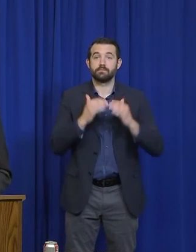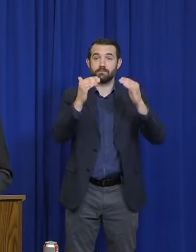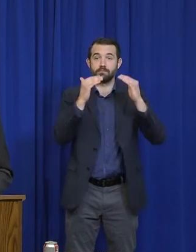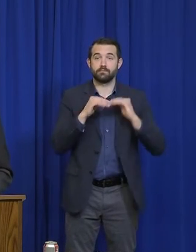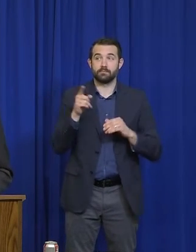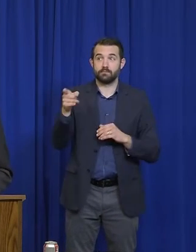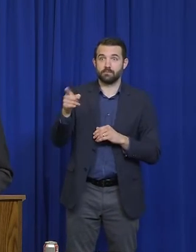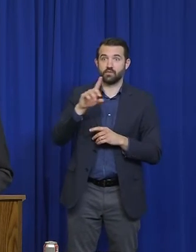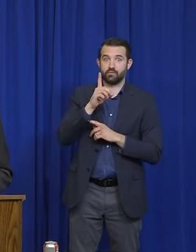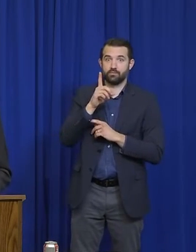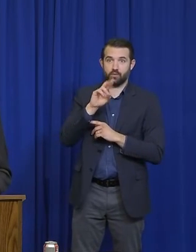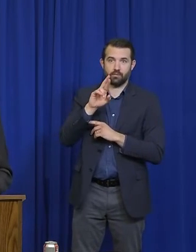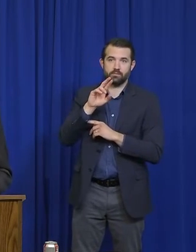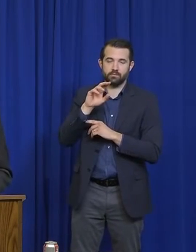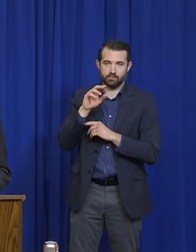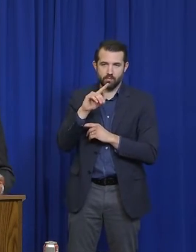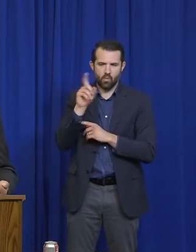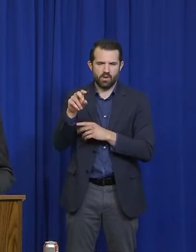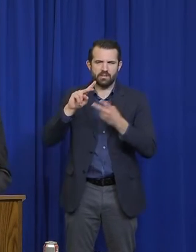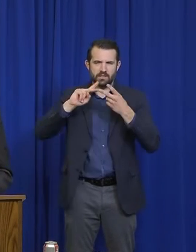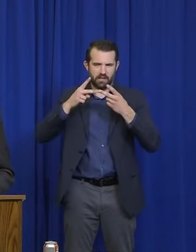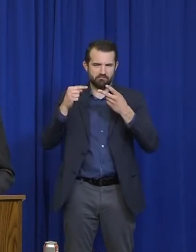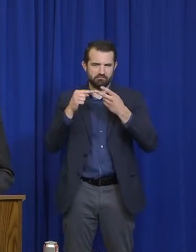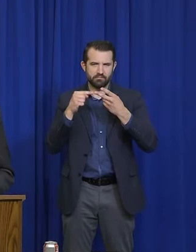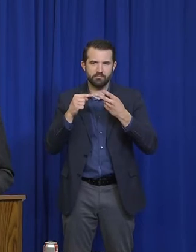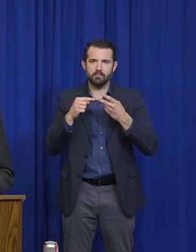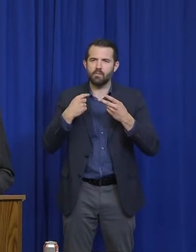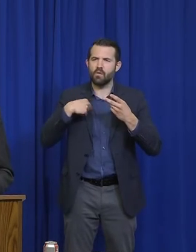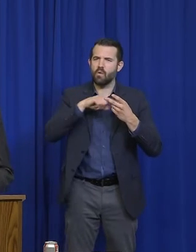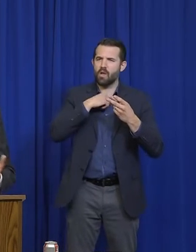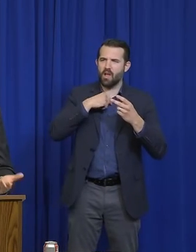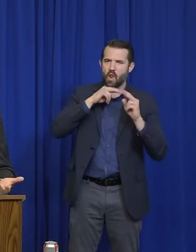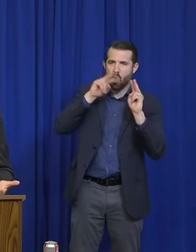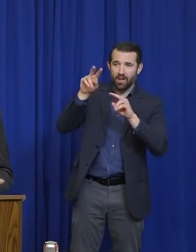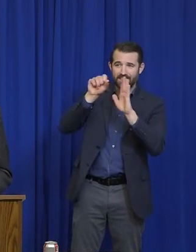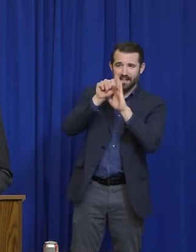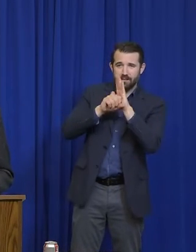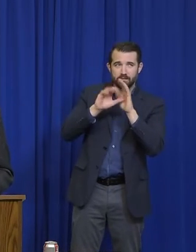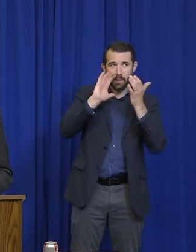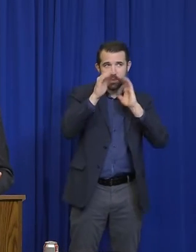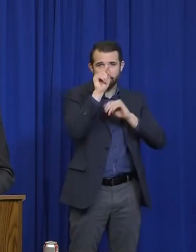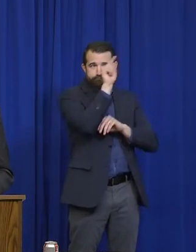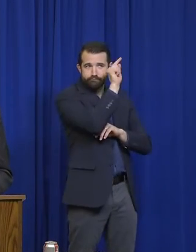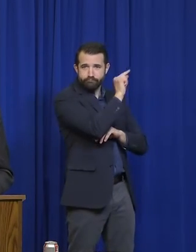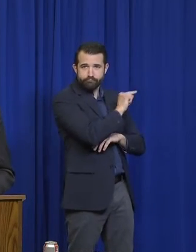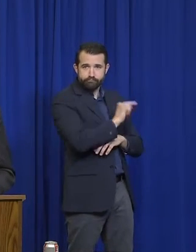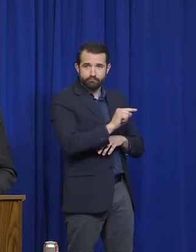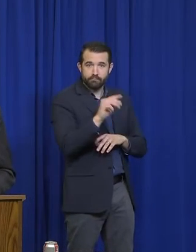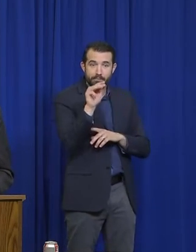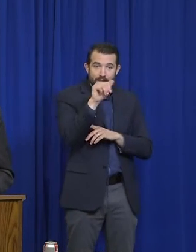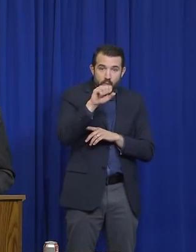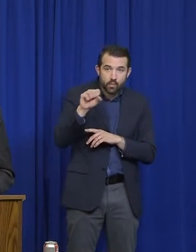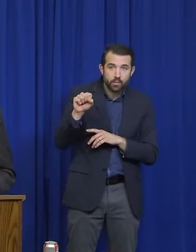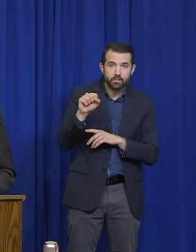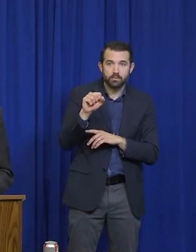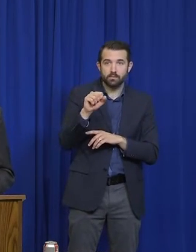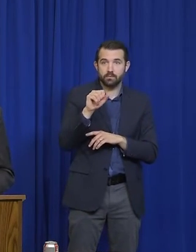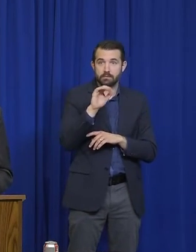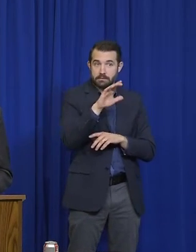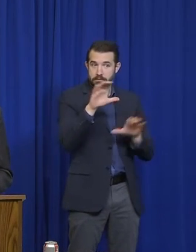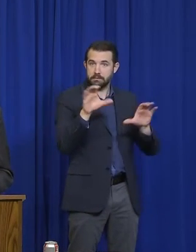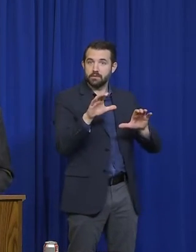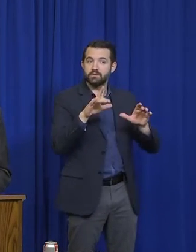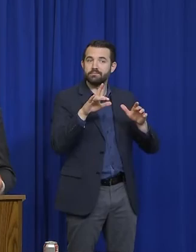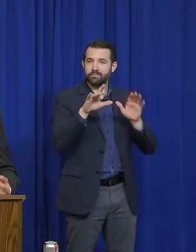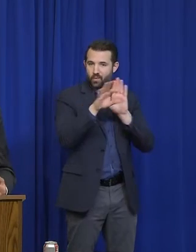thinking about. We've looked at it. We've looked at how other states are thinking about this. Some states, like Massachusetts, have chosen to do so. They